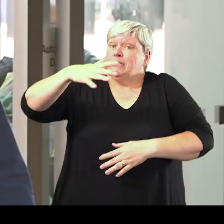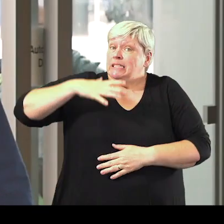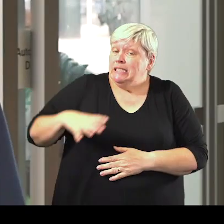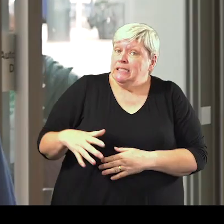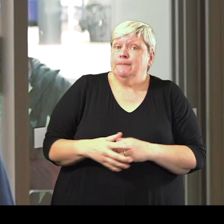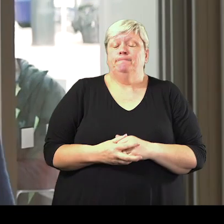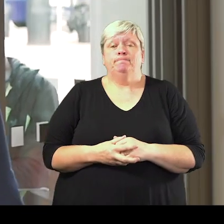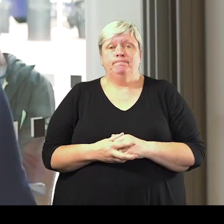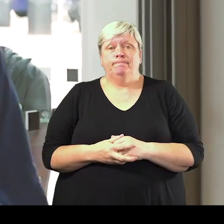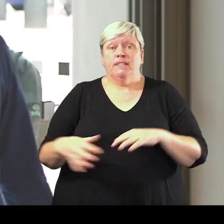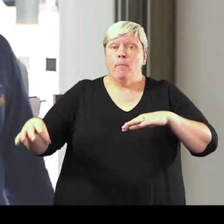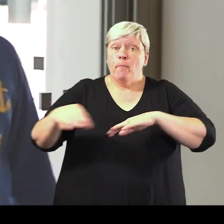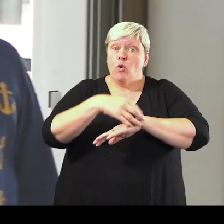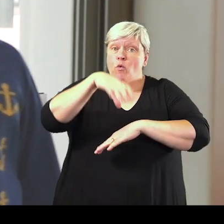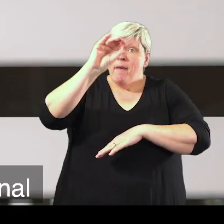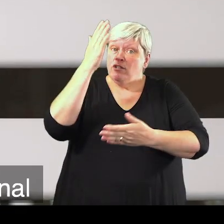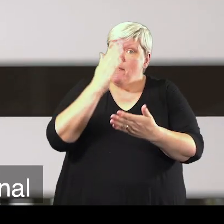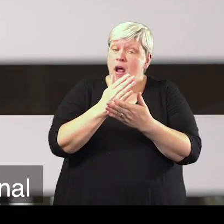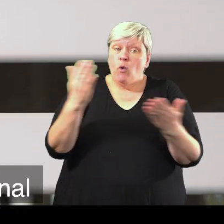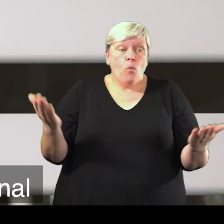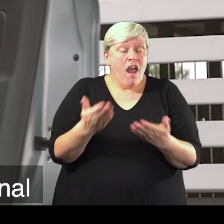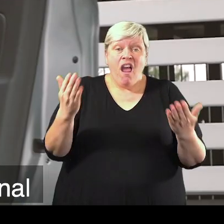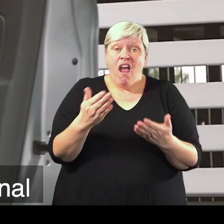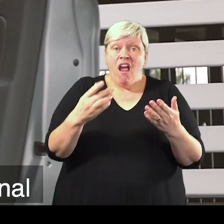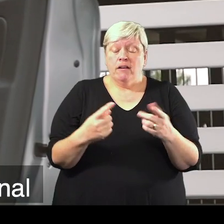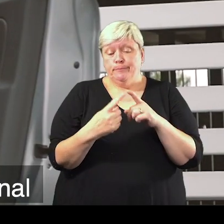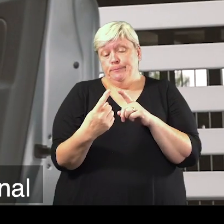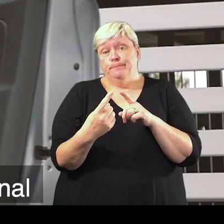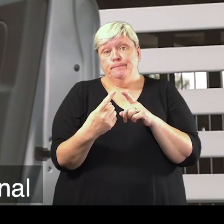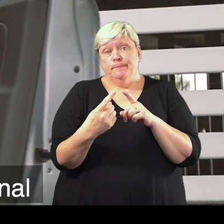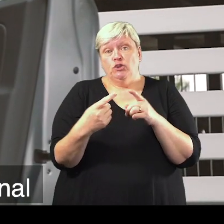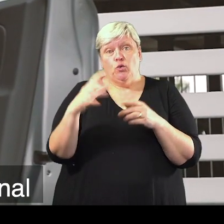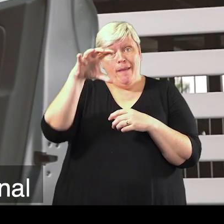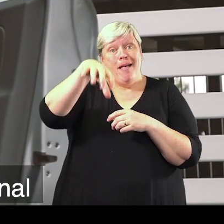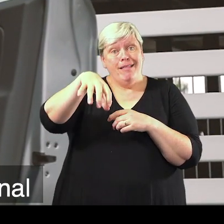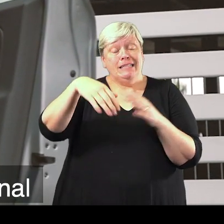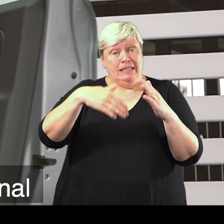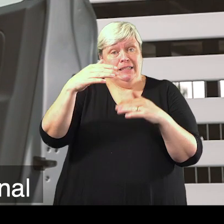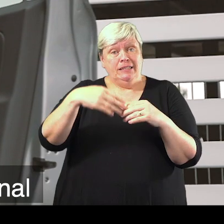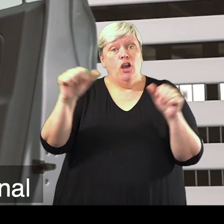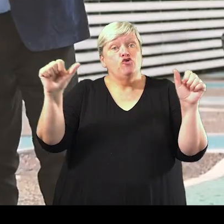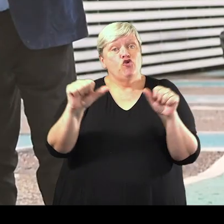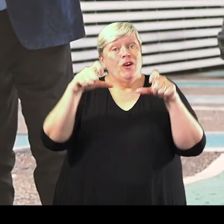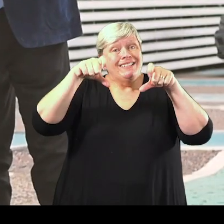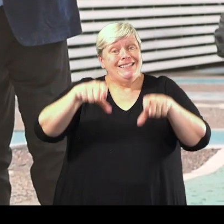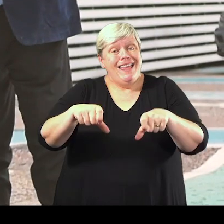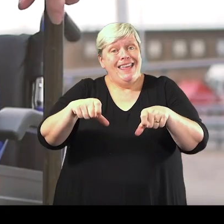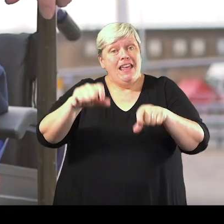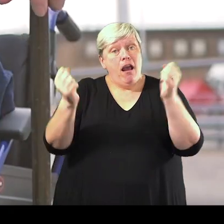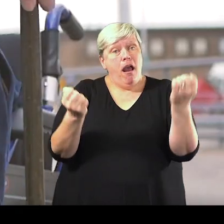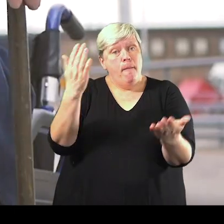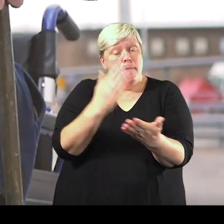if required. Blue badge parking spaces are located close to the terminal in the short